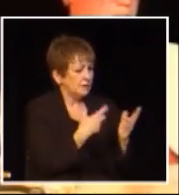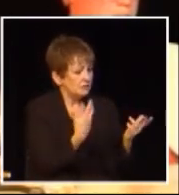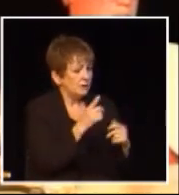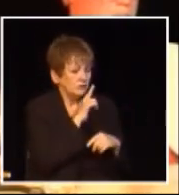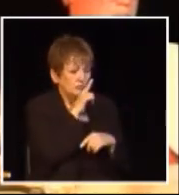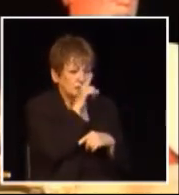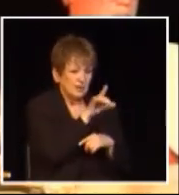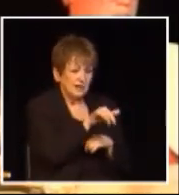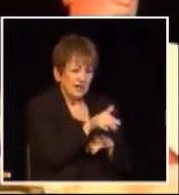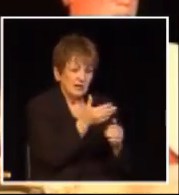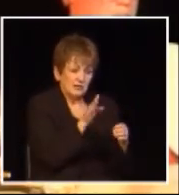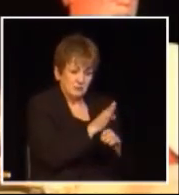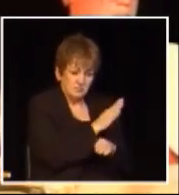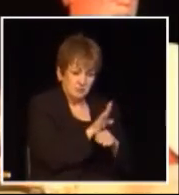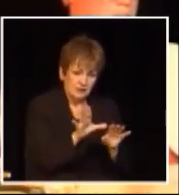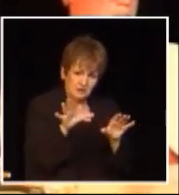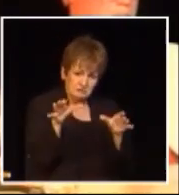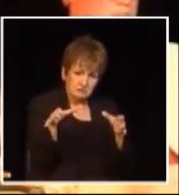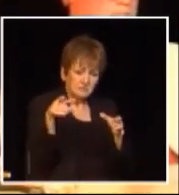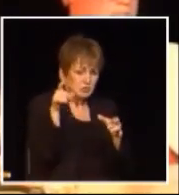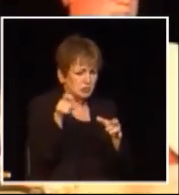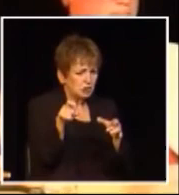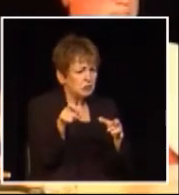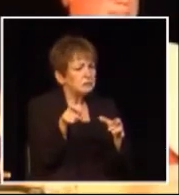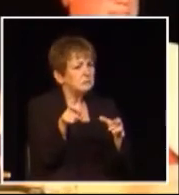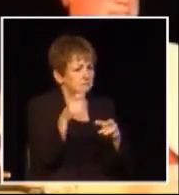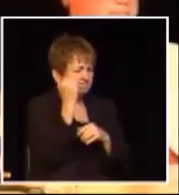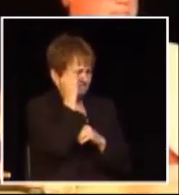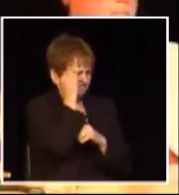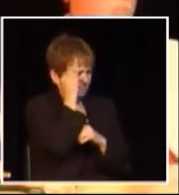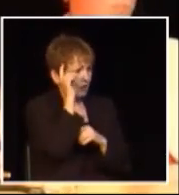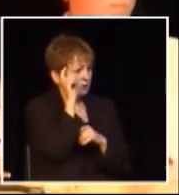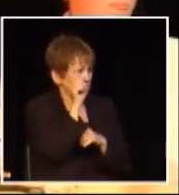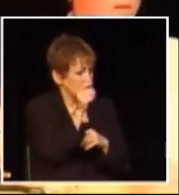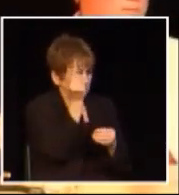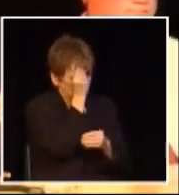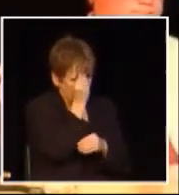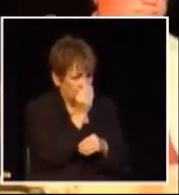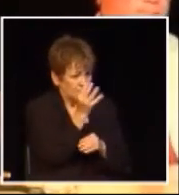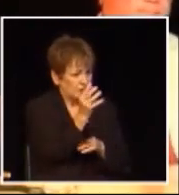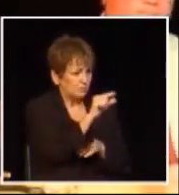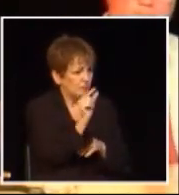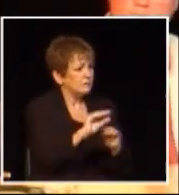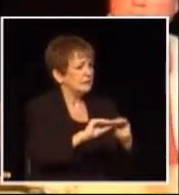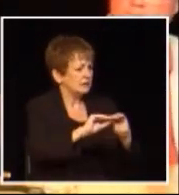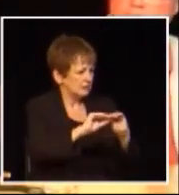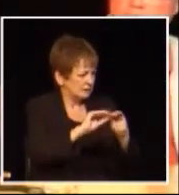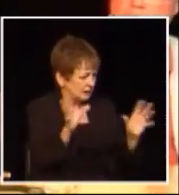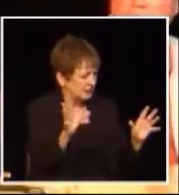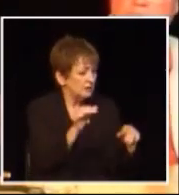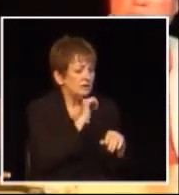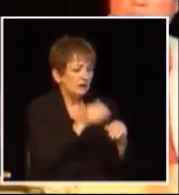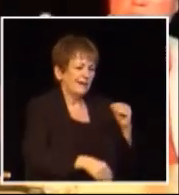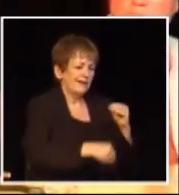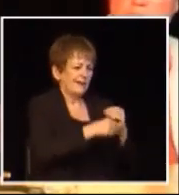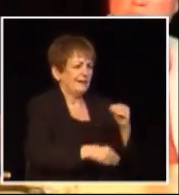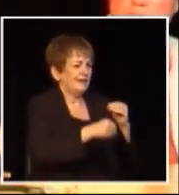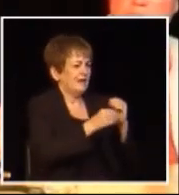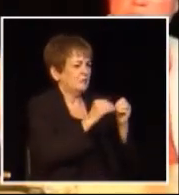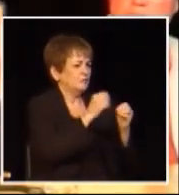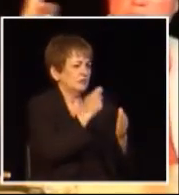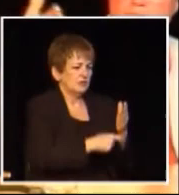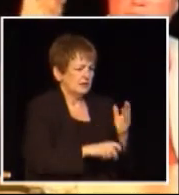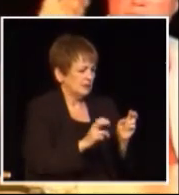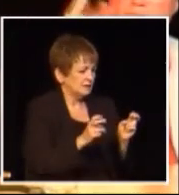deficits and certainly the business alliance should be aware of that and should be passing that message on to government far